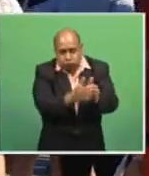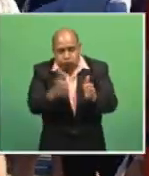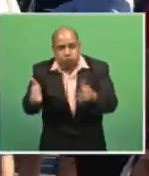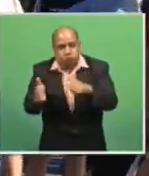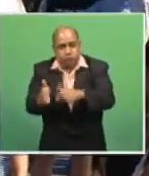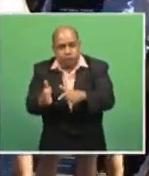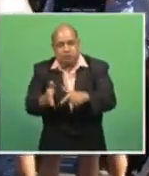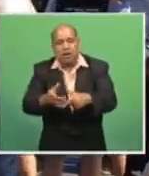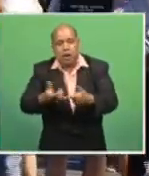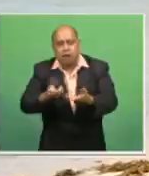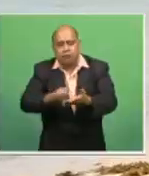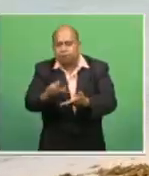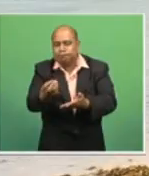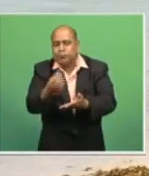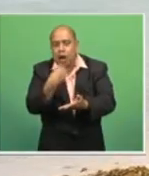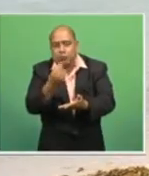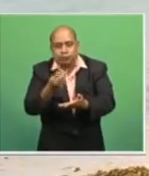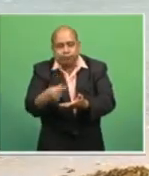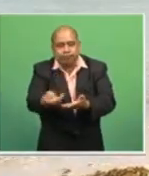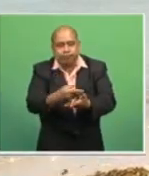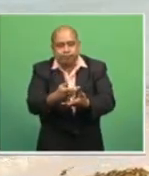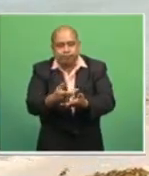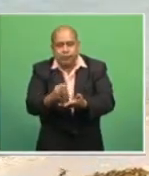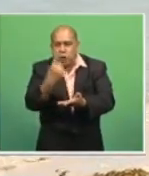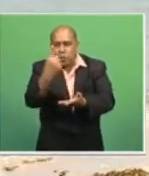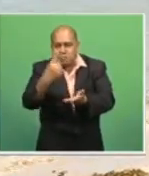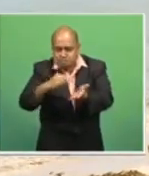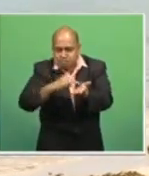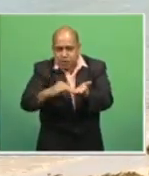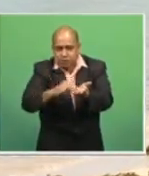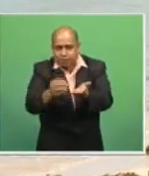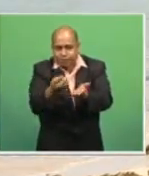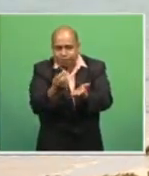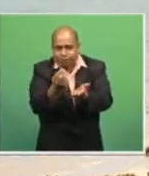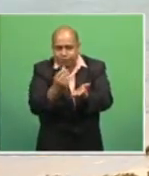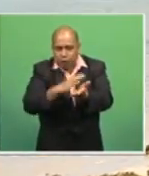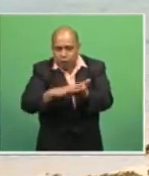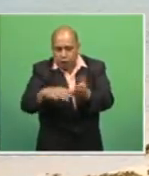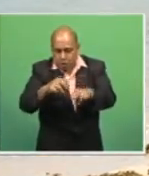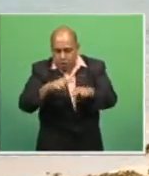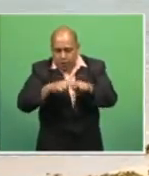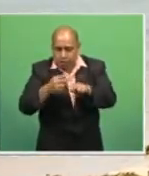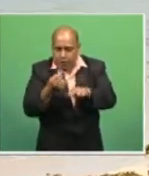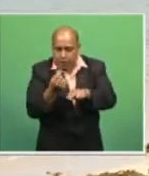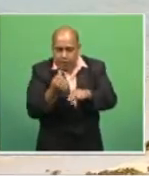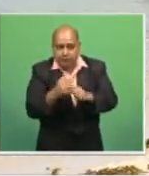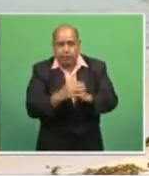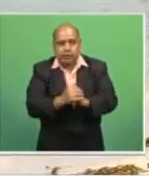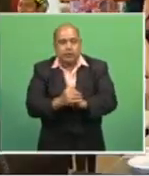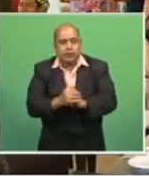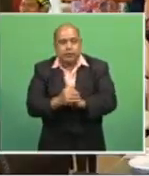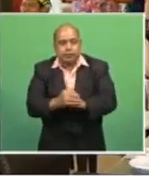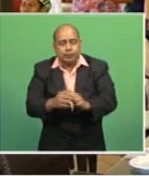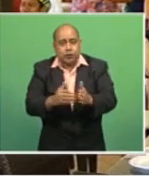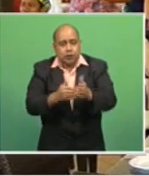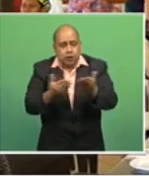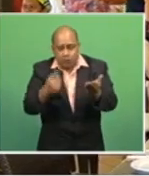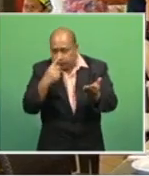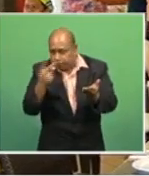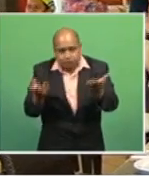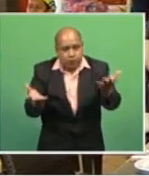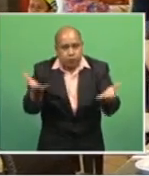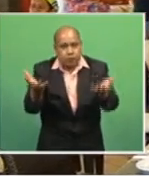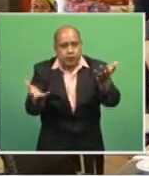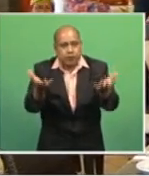around $1 billion, Fijian. So, in the six months comparison, we've just gone through three months.